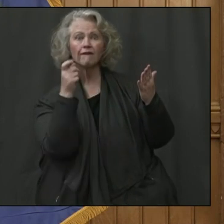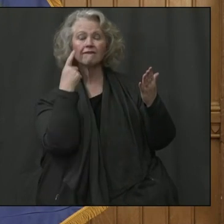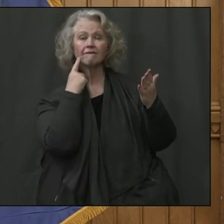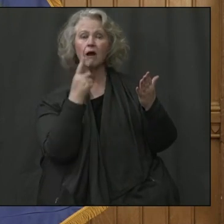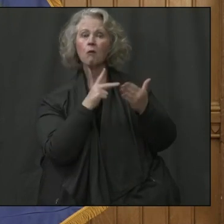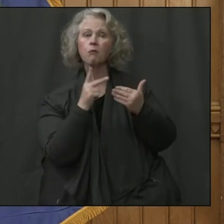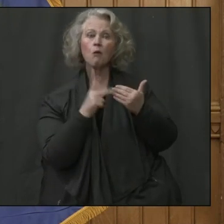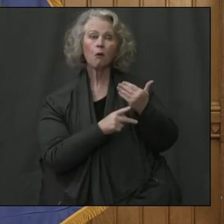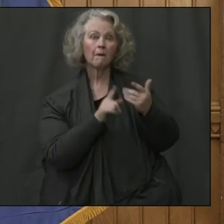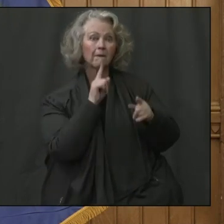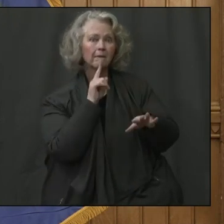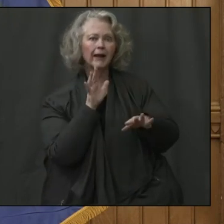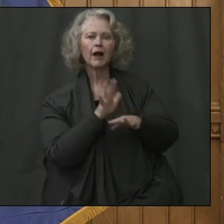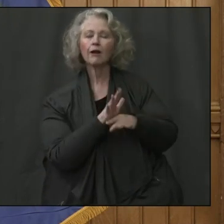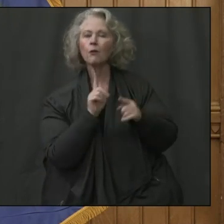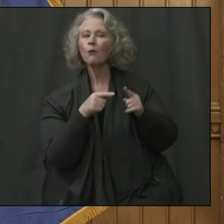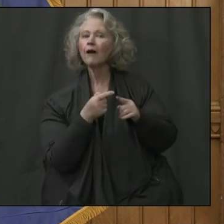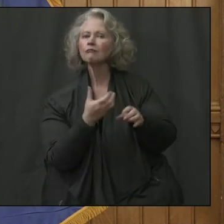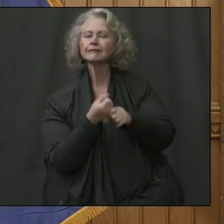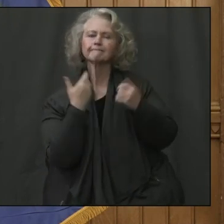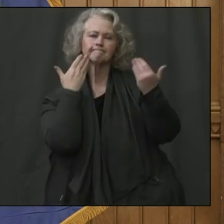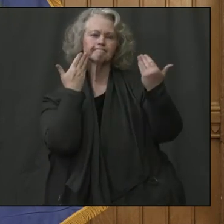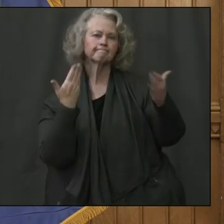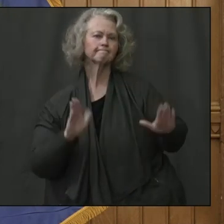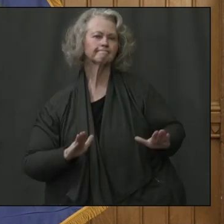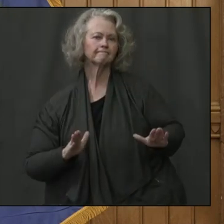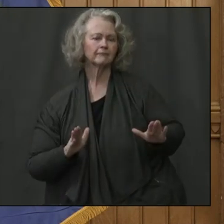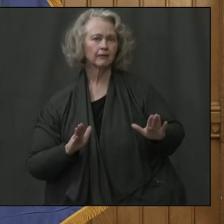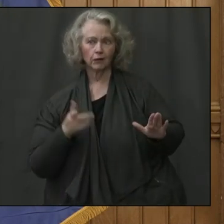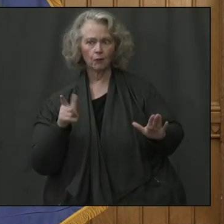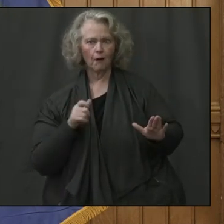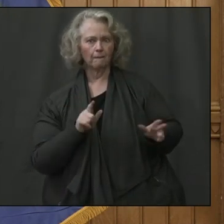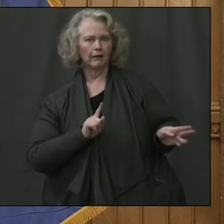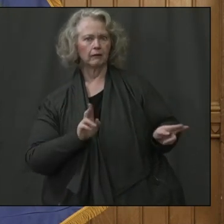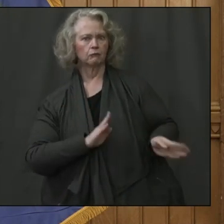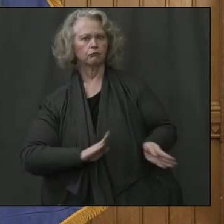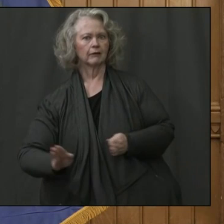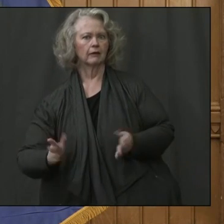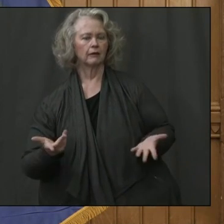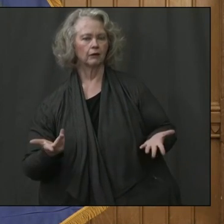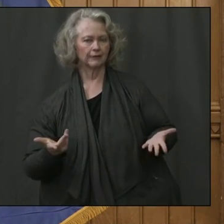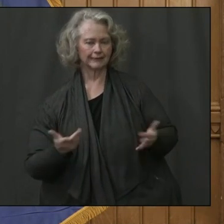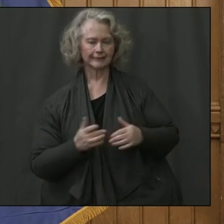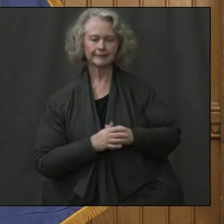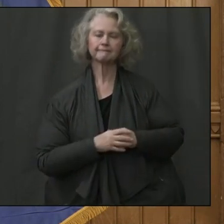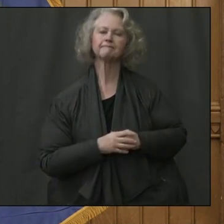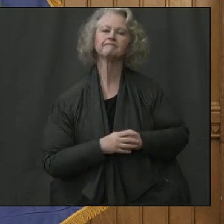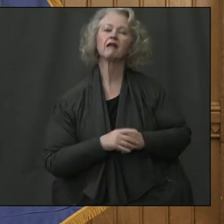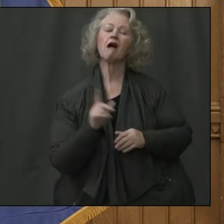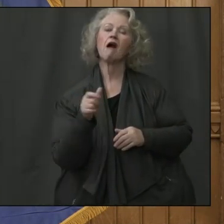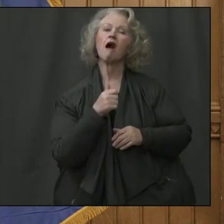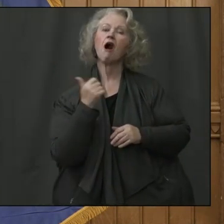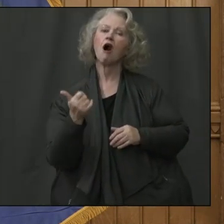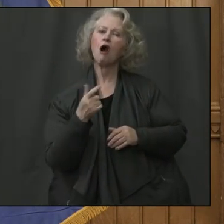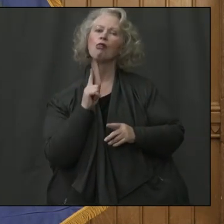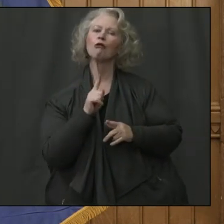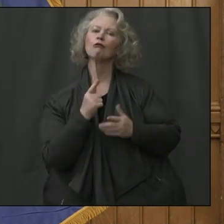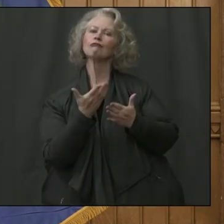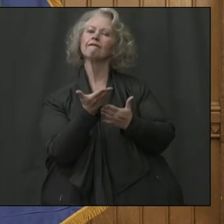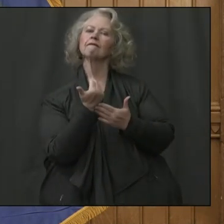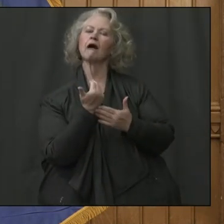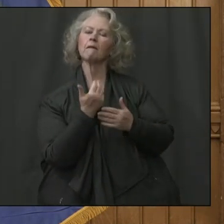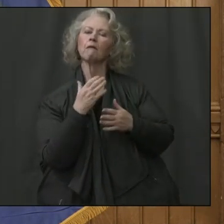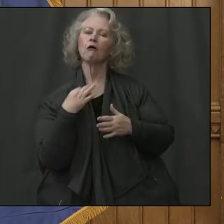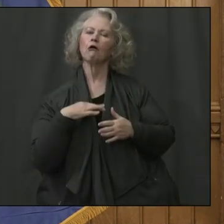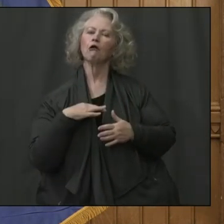guarantee you how fast that comes. And, uh, I want you to be prepared for that. There's also a refundable credit for, um, folks